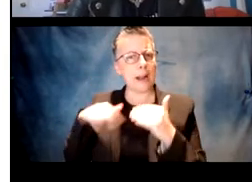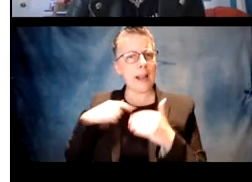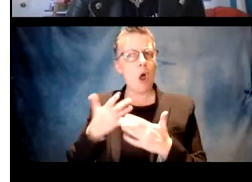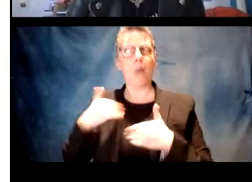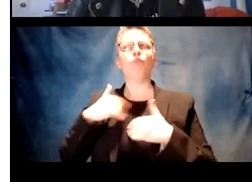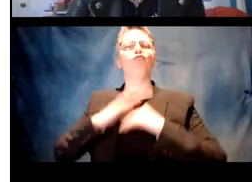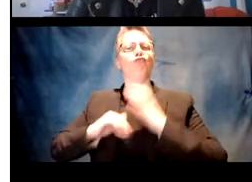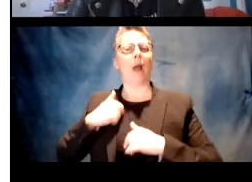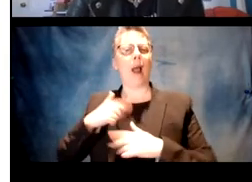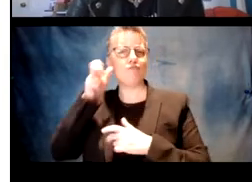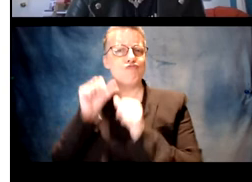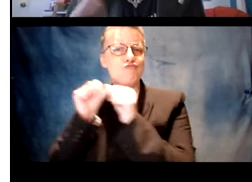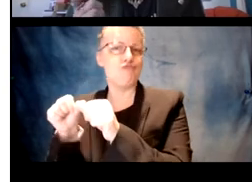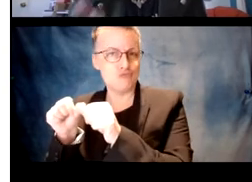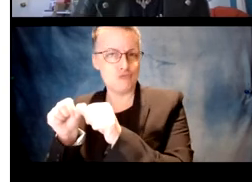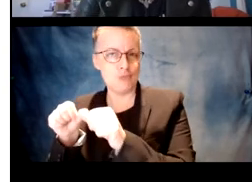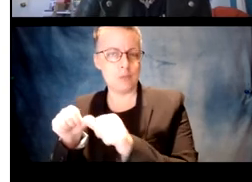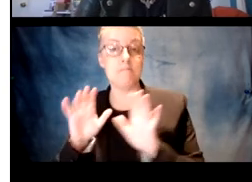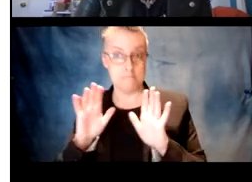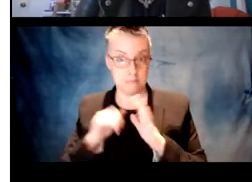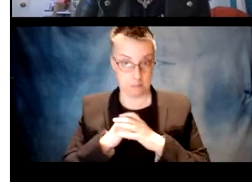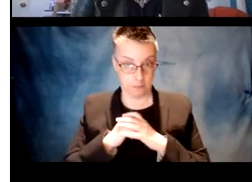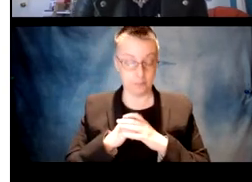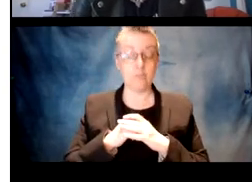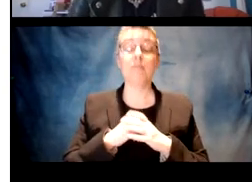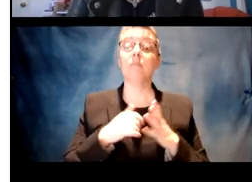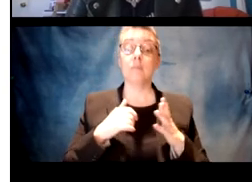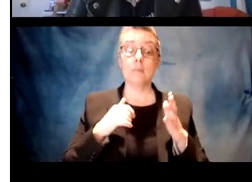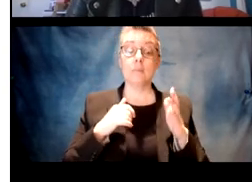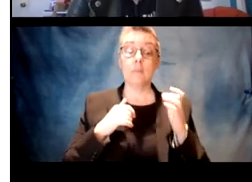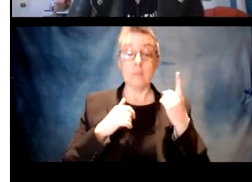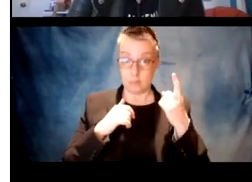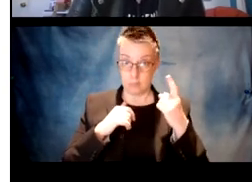familiarity with the co-occurrence pattern of verb plus ed.